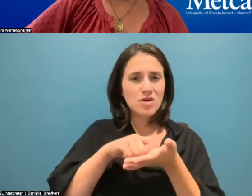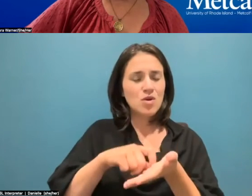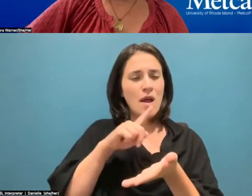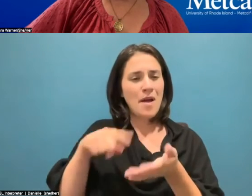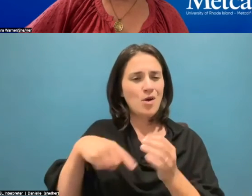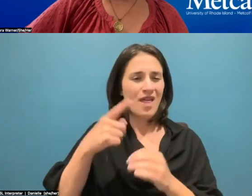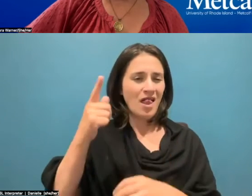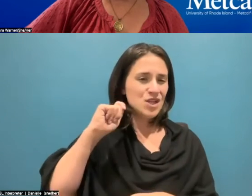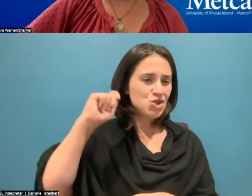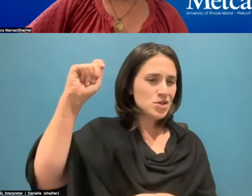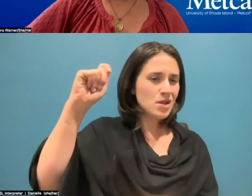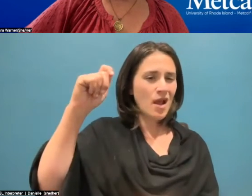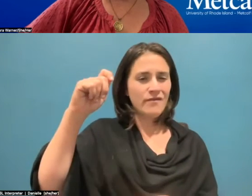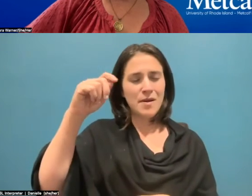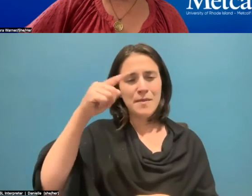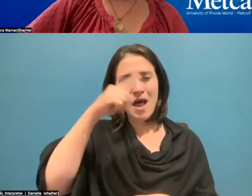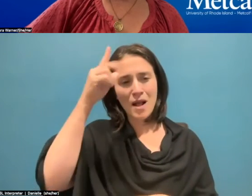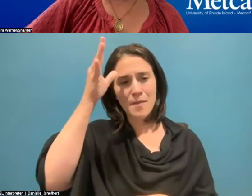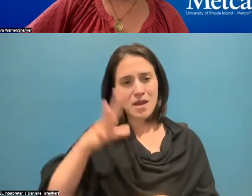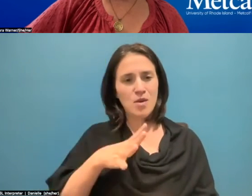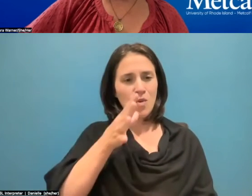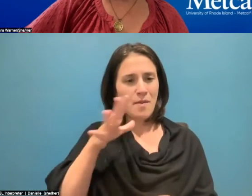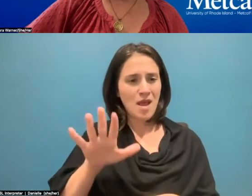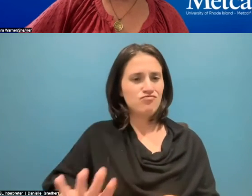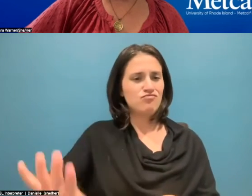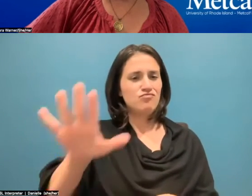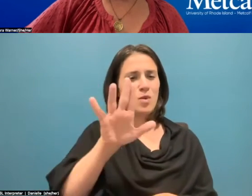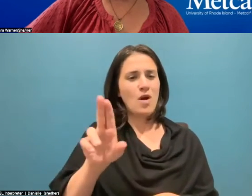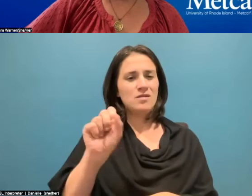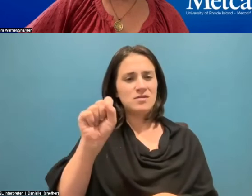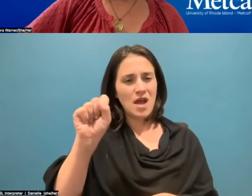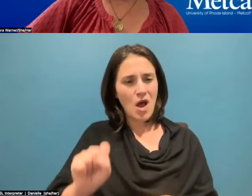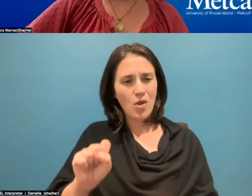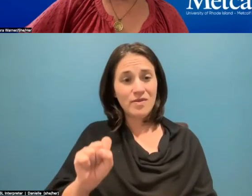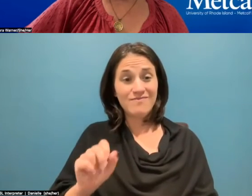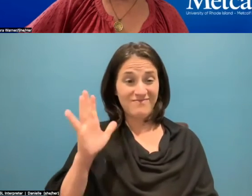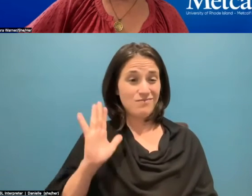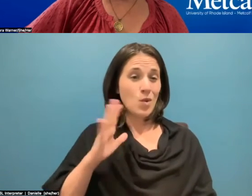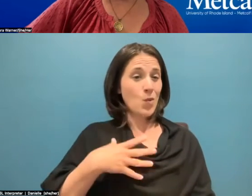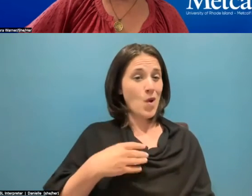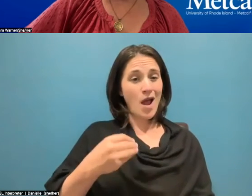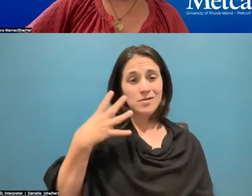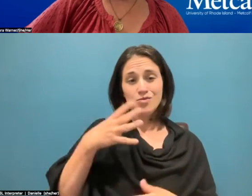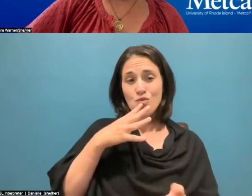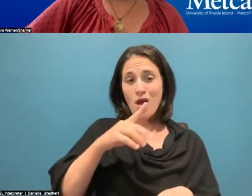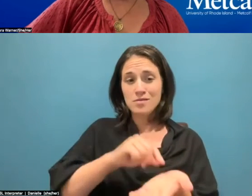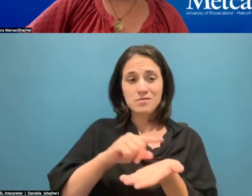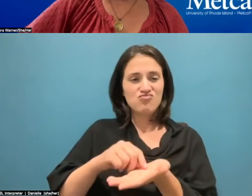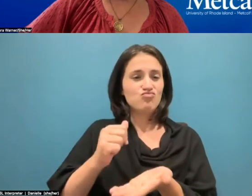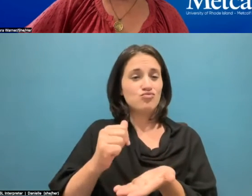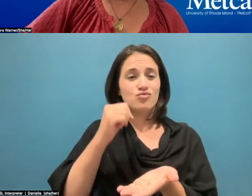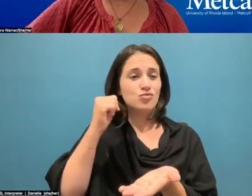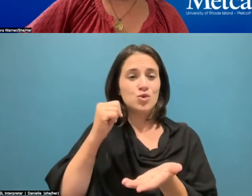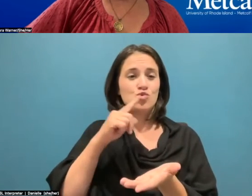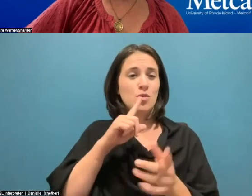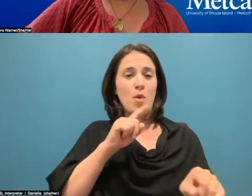women across the United States, particularly in the U.S. South when the white press wasn't reporting on those things. People would call her an advocate, but I think we